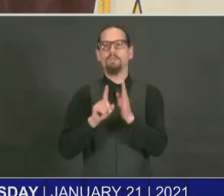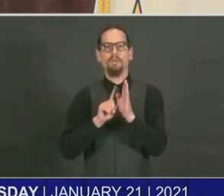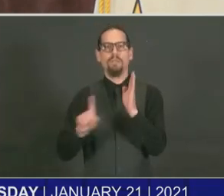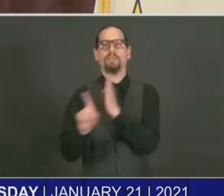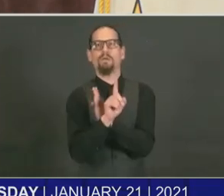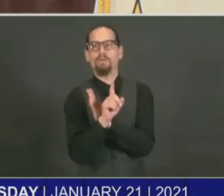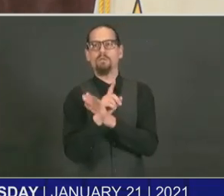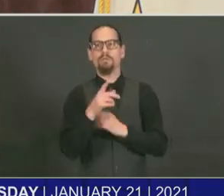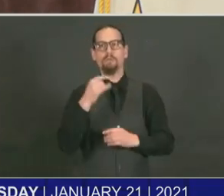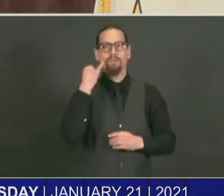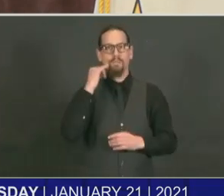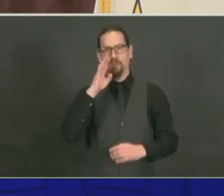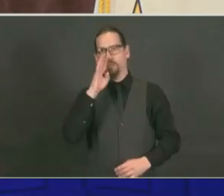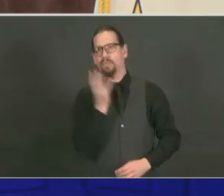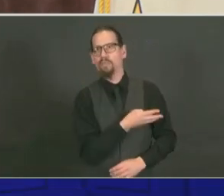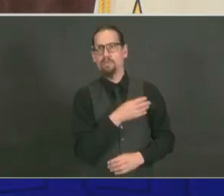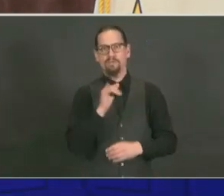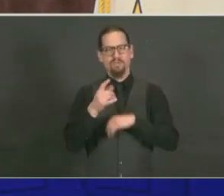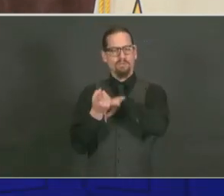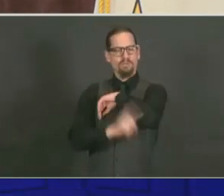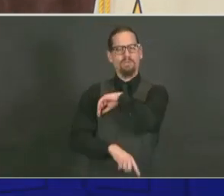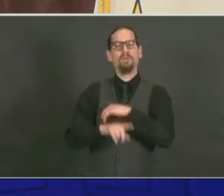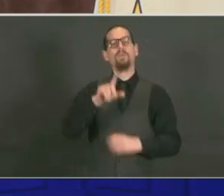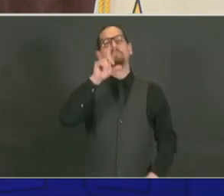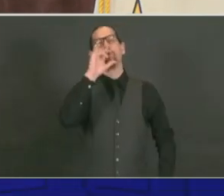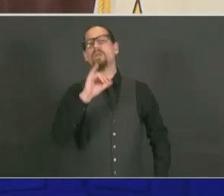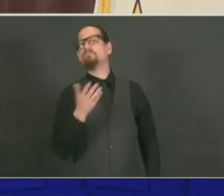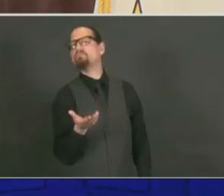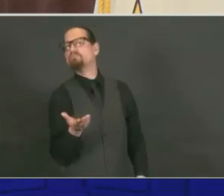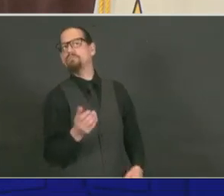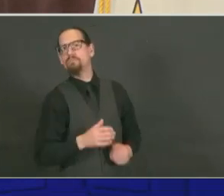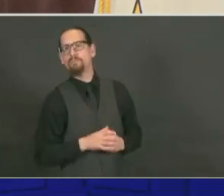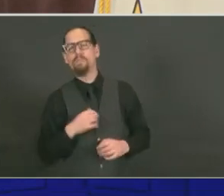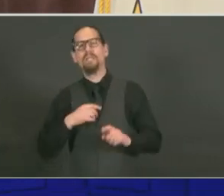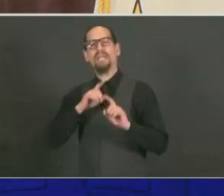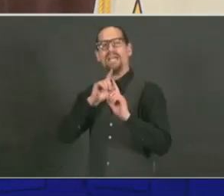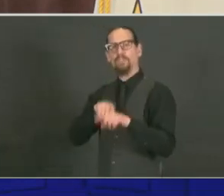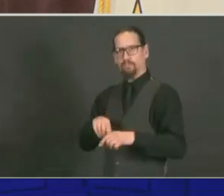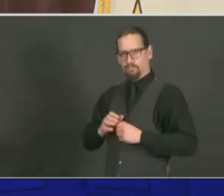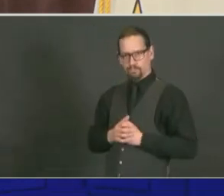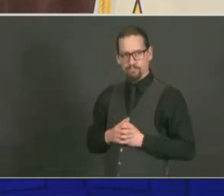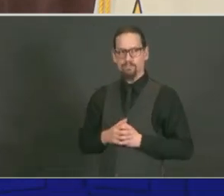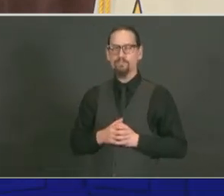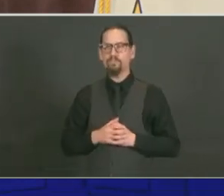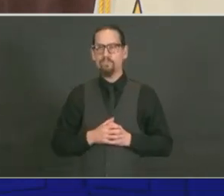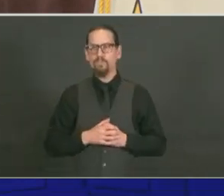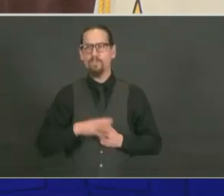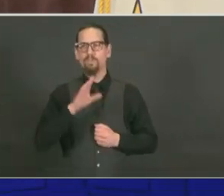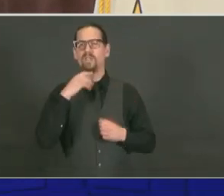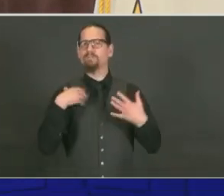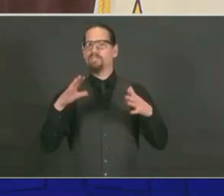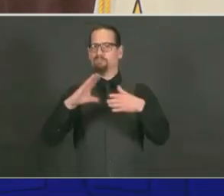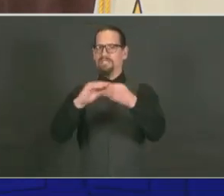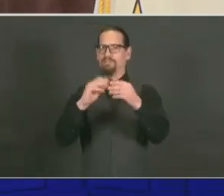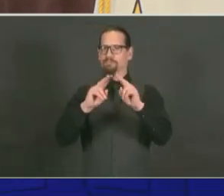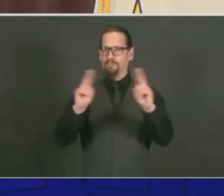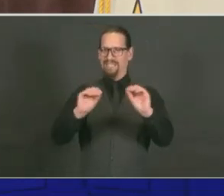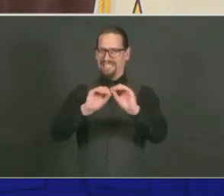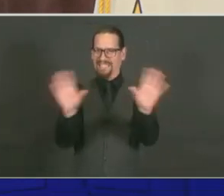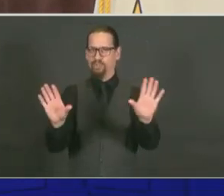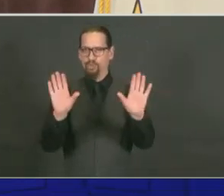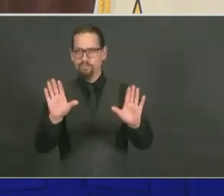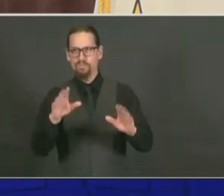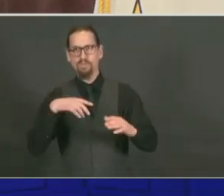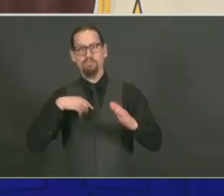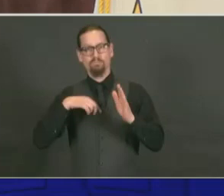interesting balance. We have made clear the message to hospitals, to all of our vaccinating partners, the importance of